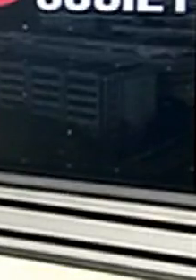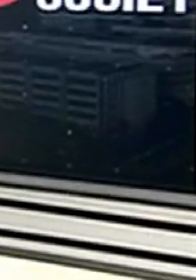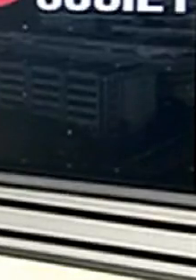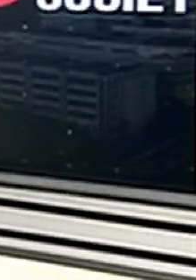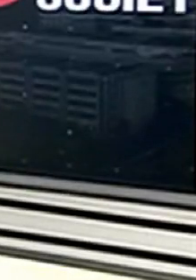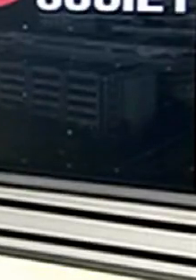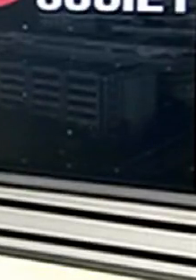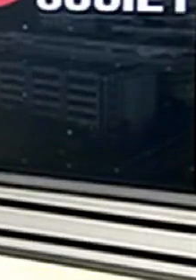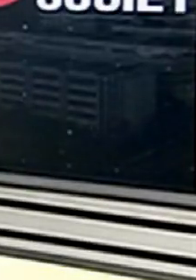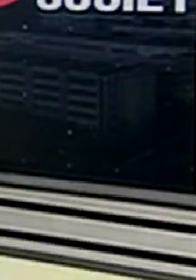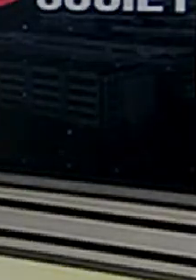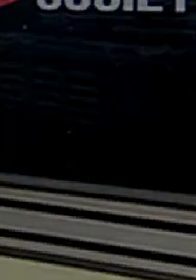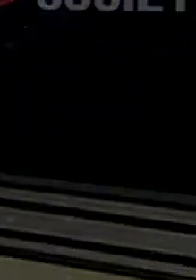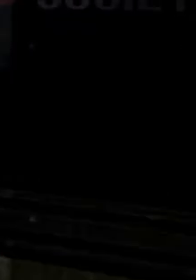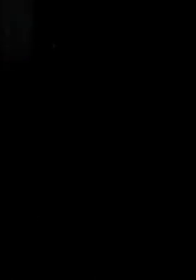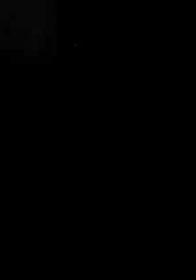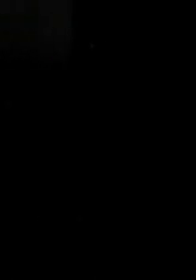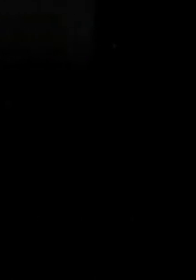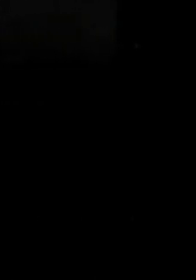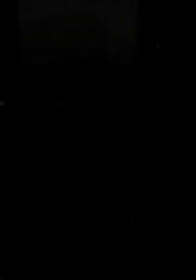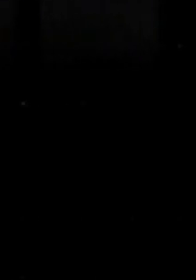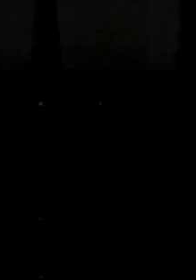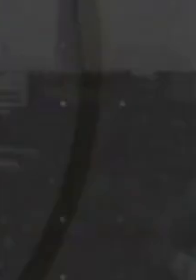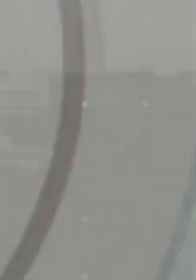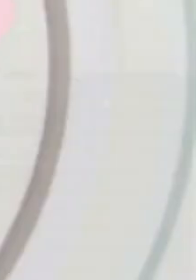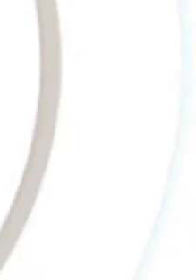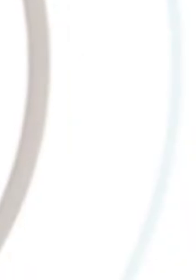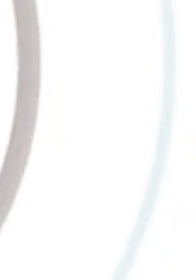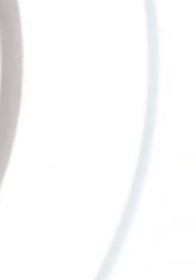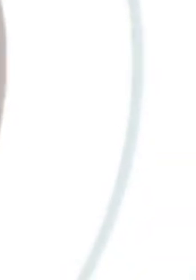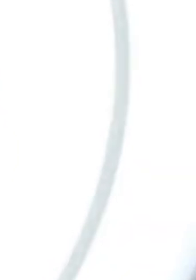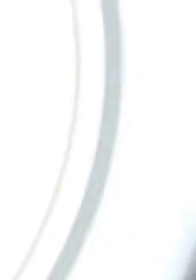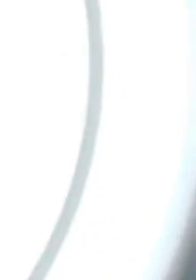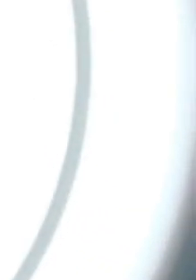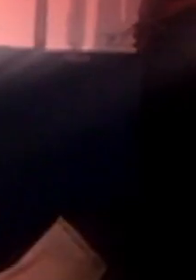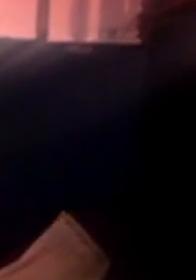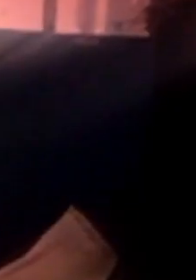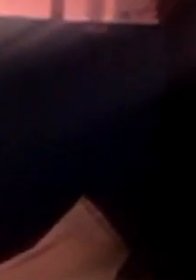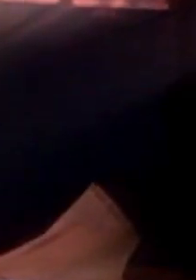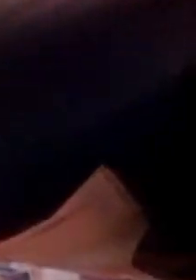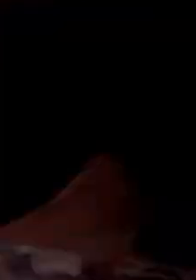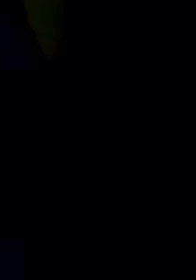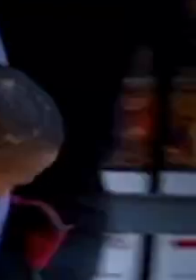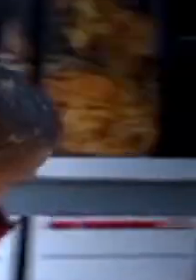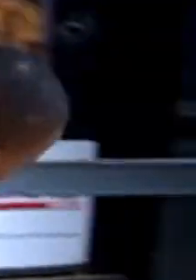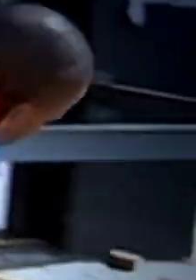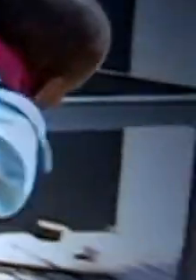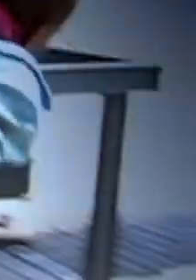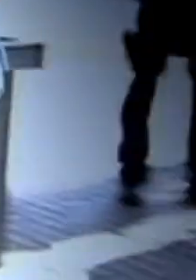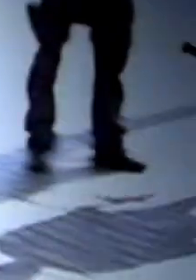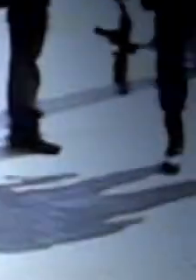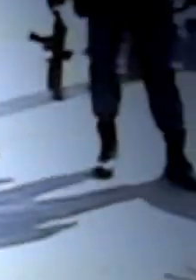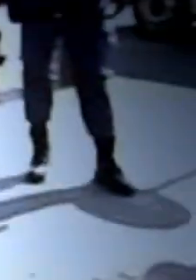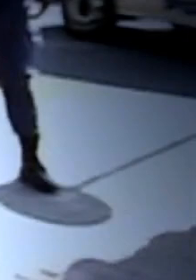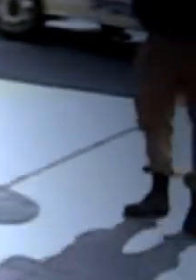is the time for you to ask the very same media questions. On the issue of the looting that took place. There were a